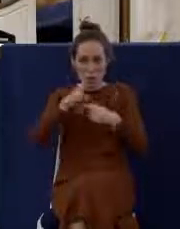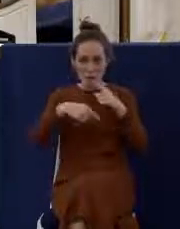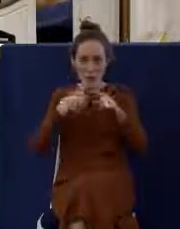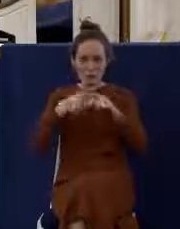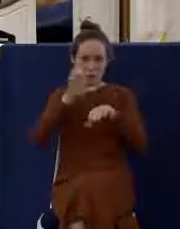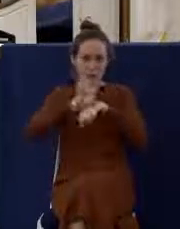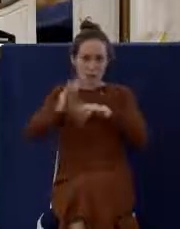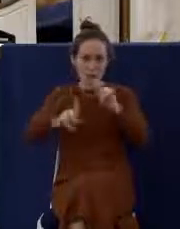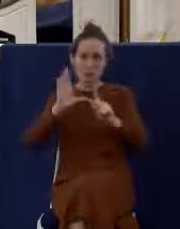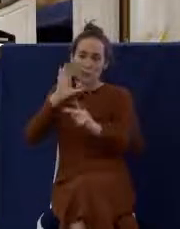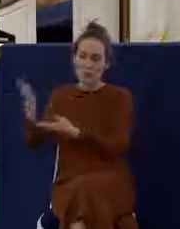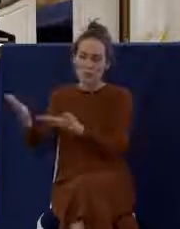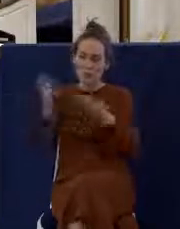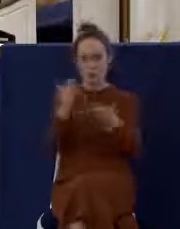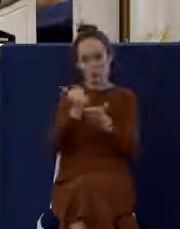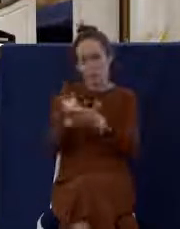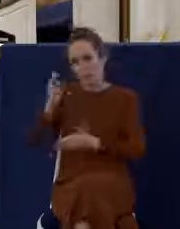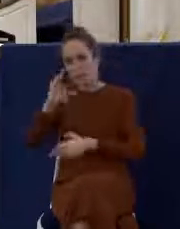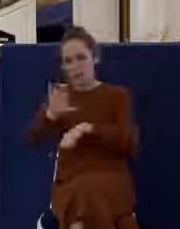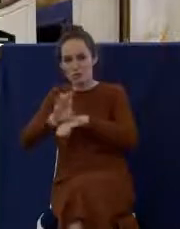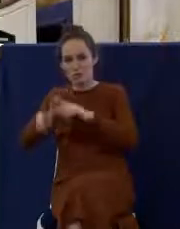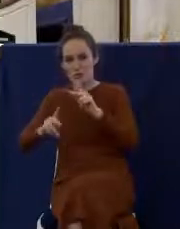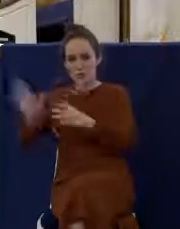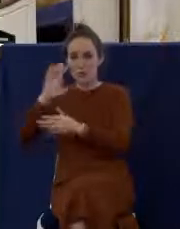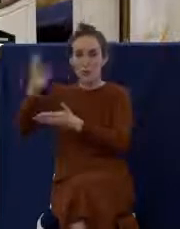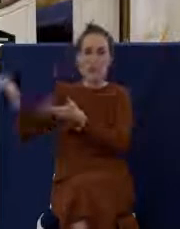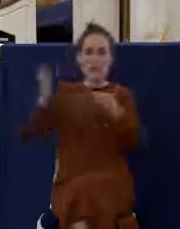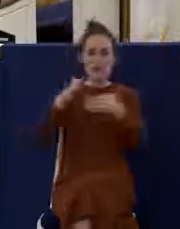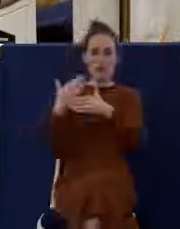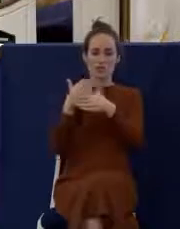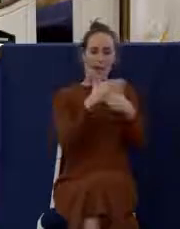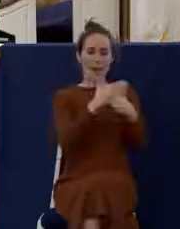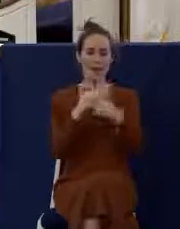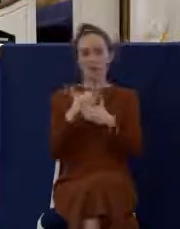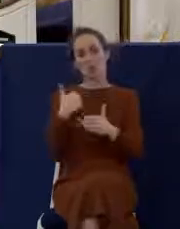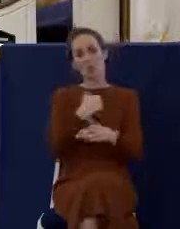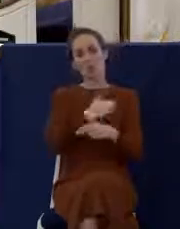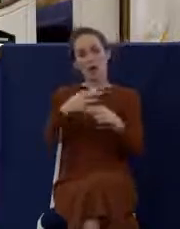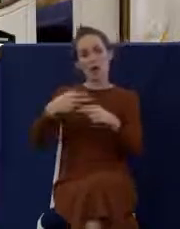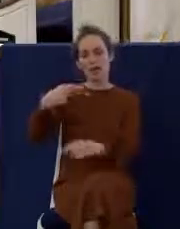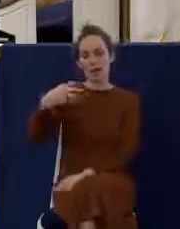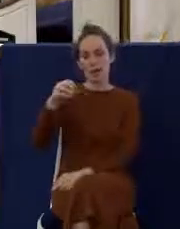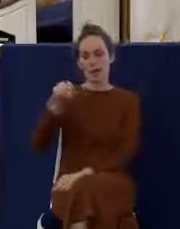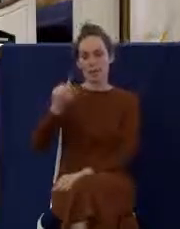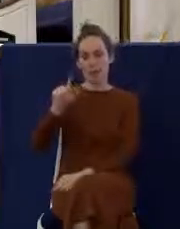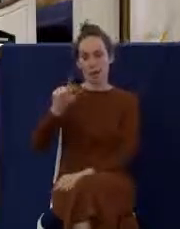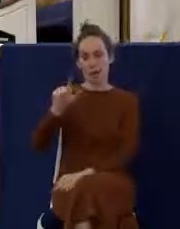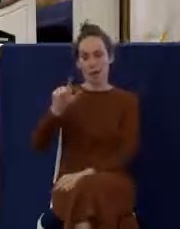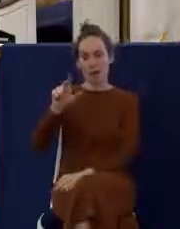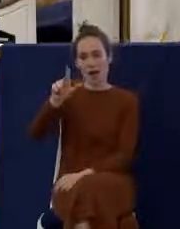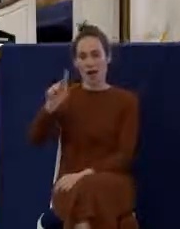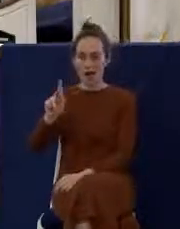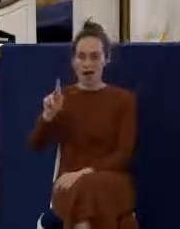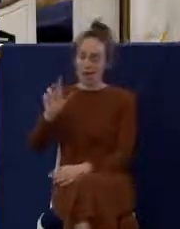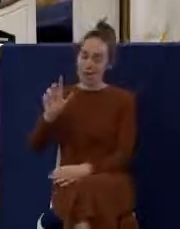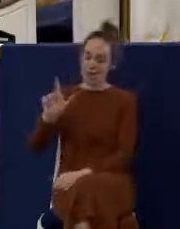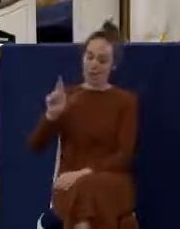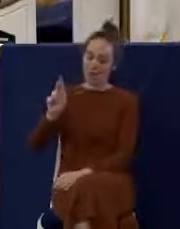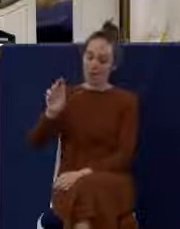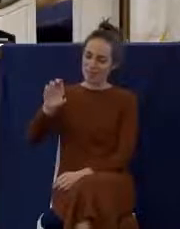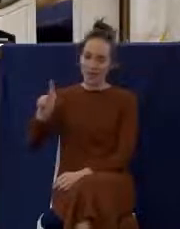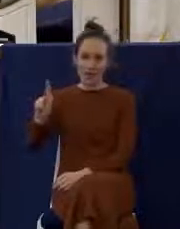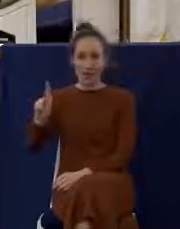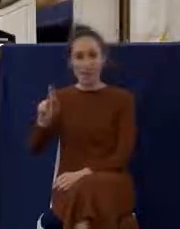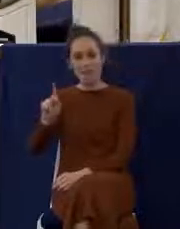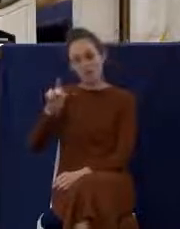they would just bring all the food together, and everyone would just eat. You know, we call today pot luck, you know, which I don't like the word luck. We should